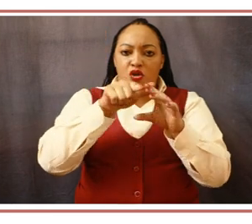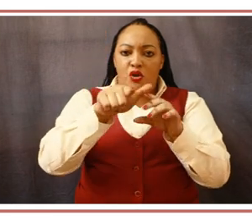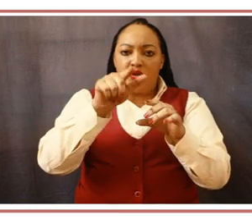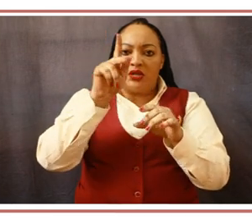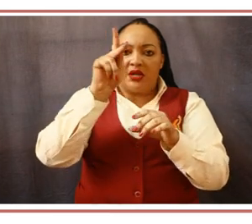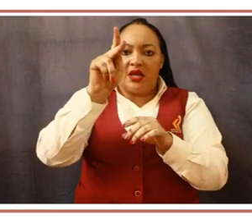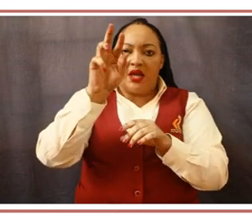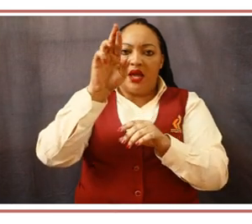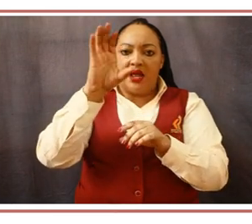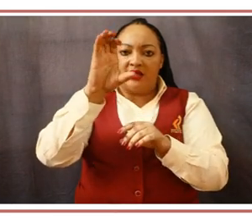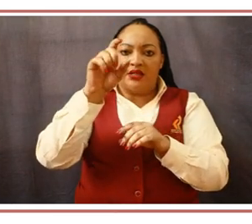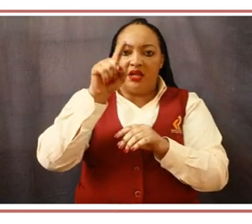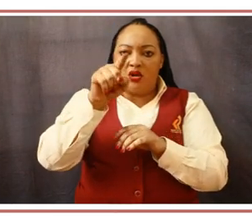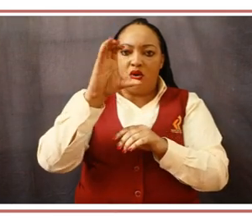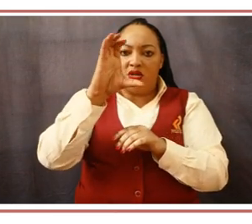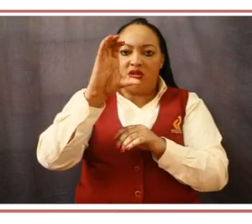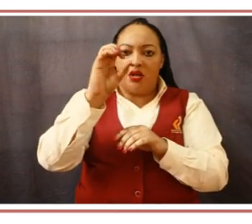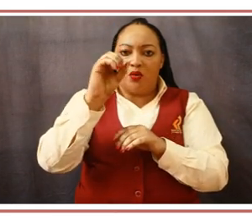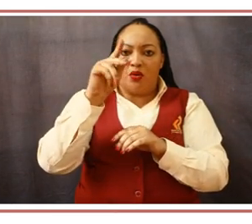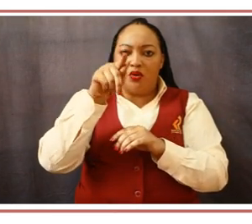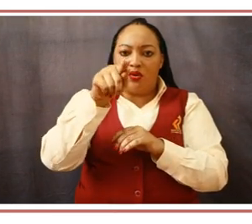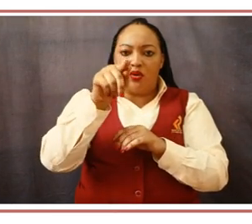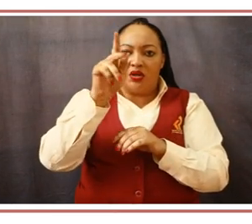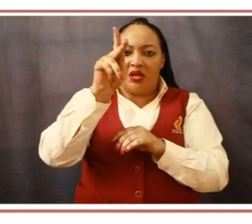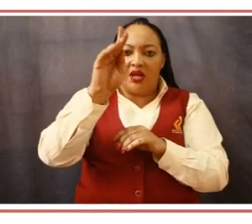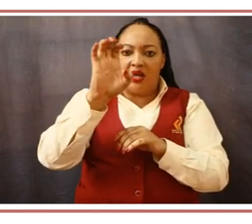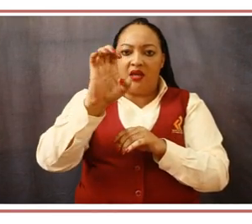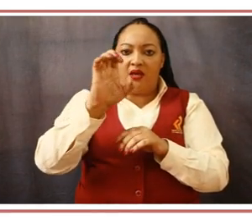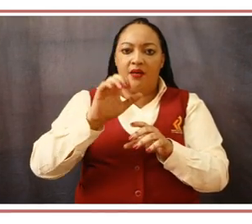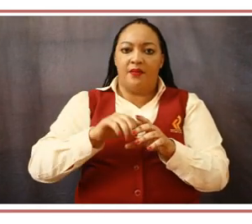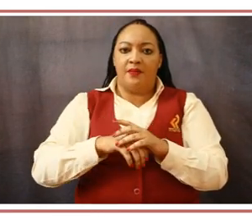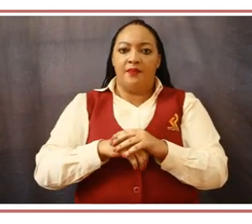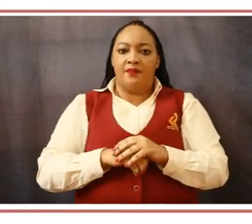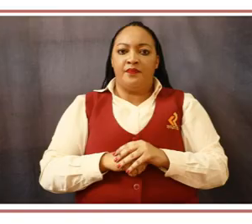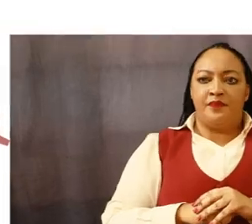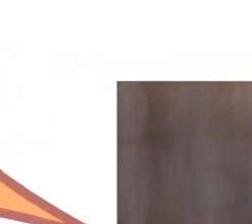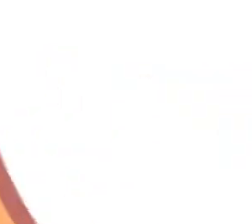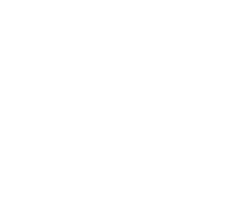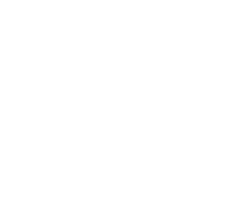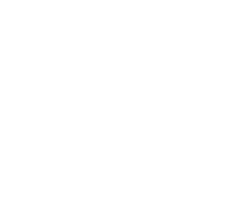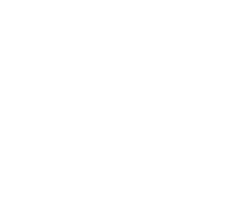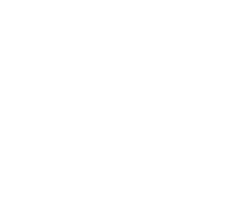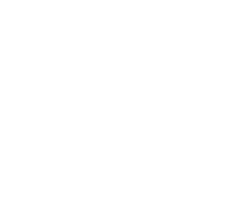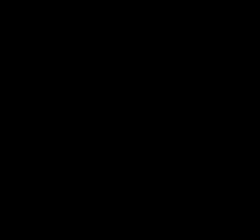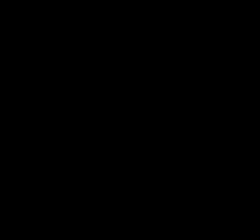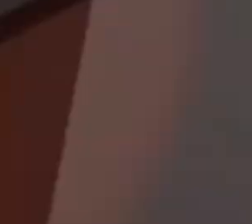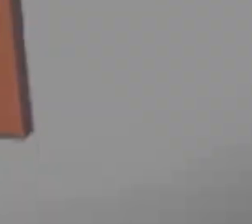the Managing Director by emailing md at krc.co.ke.